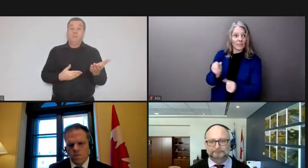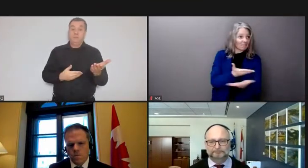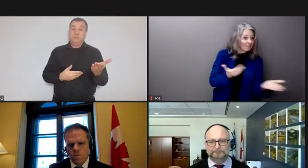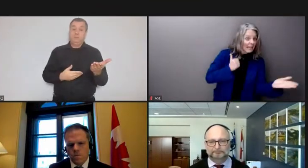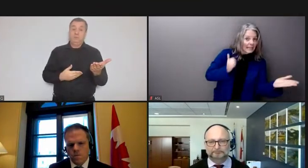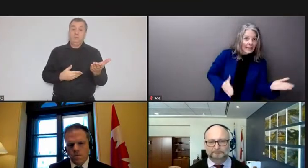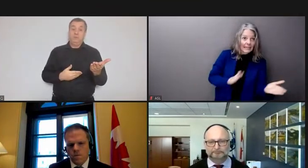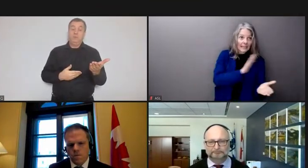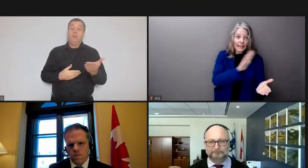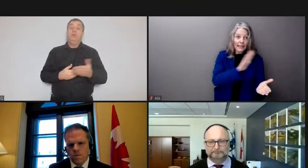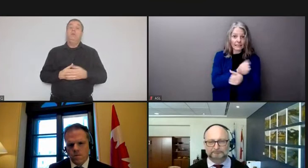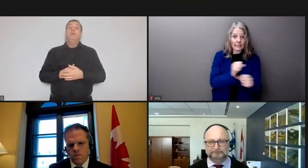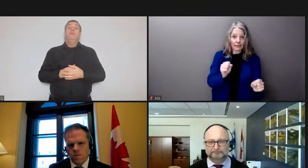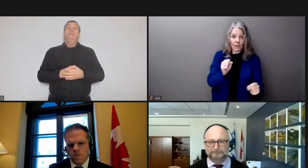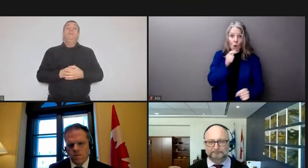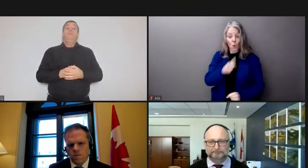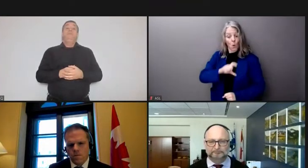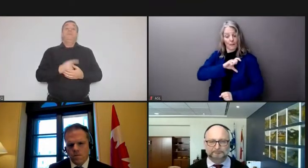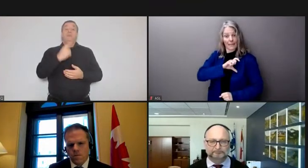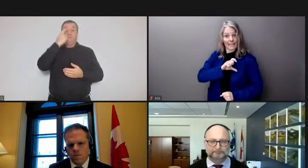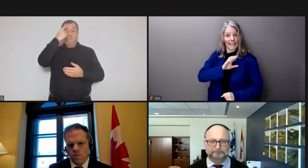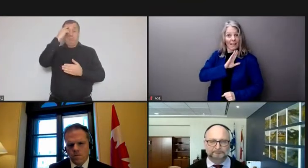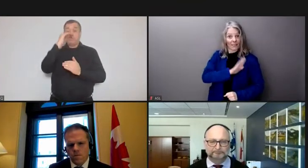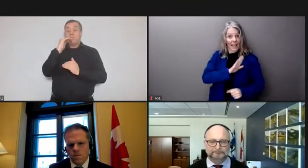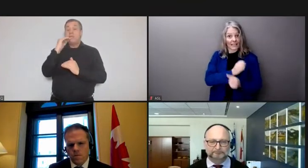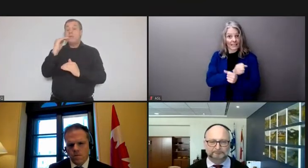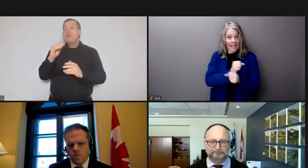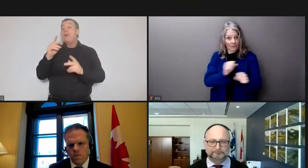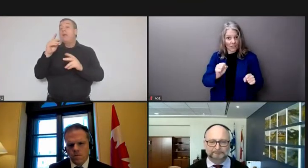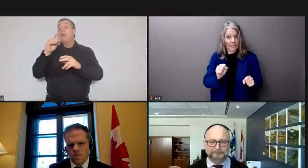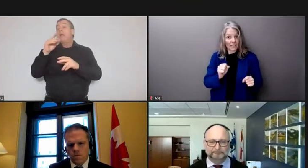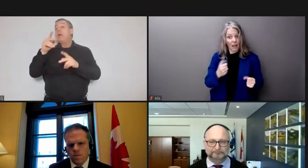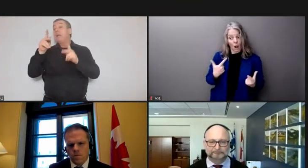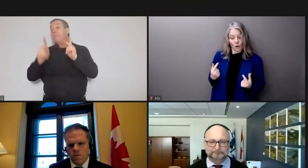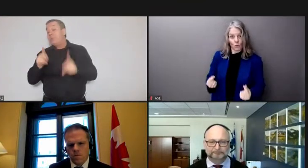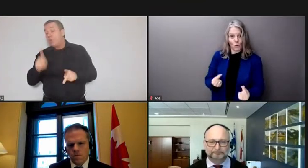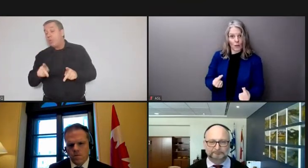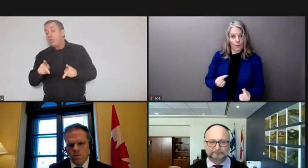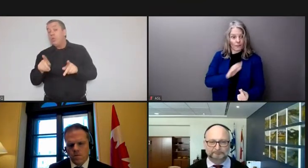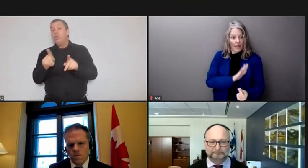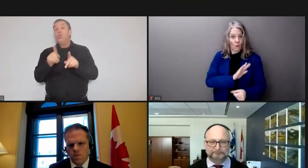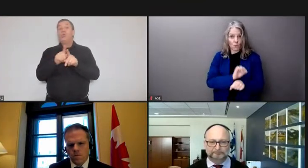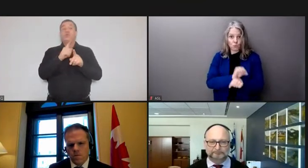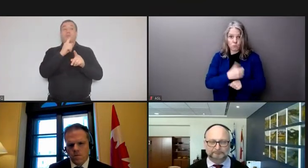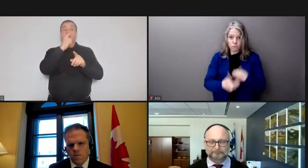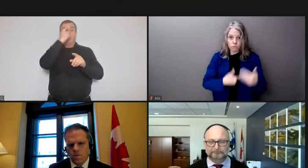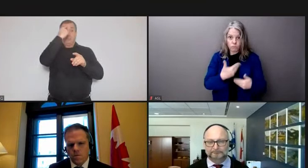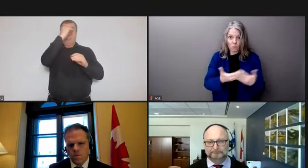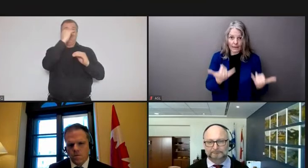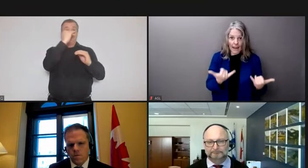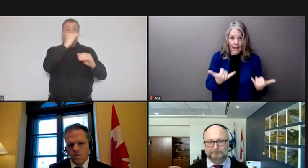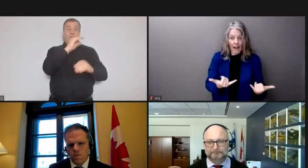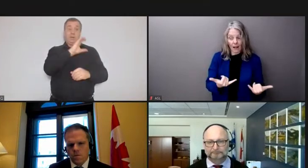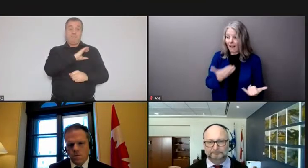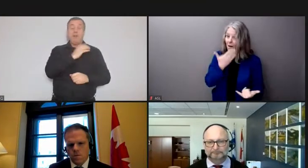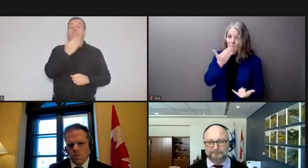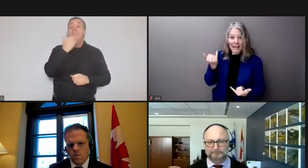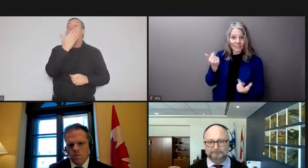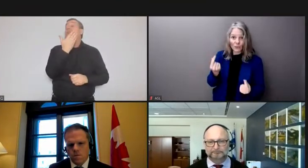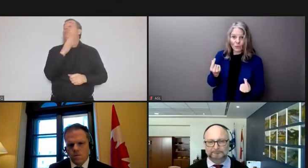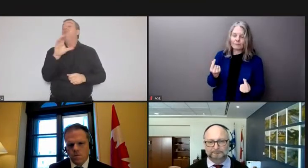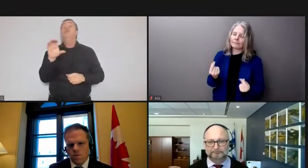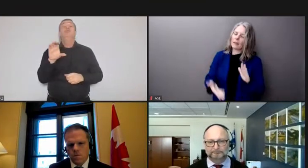law enforcement officers who are on the ground discharging their responsibilities right now the best thing that you can do is to leave